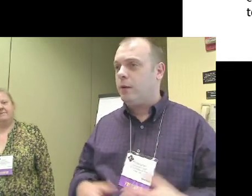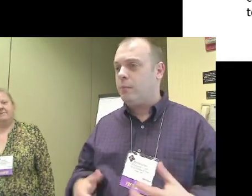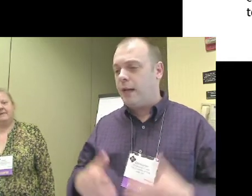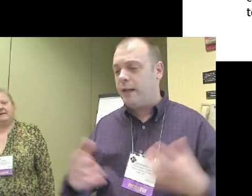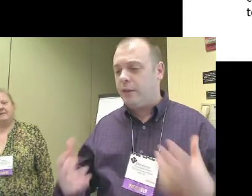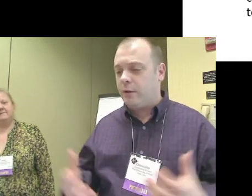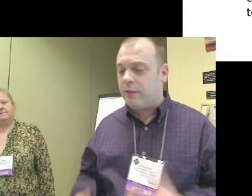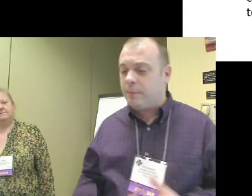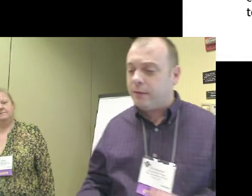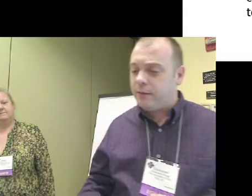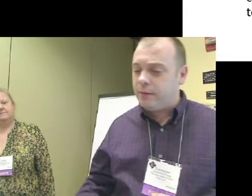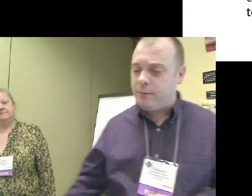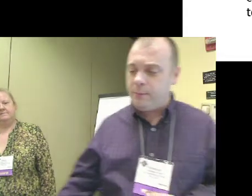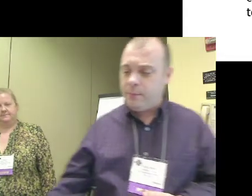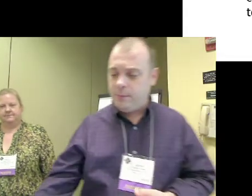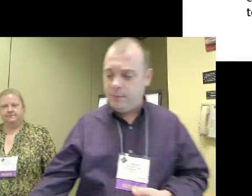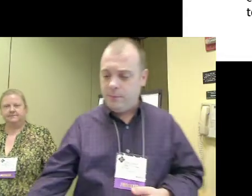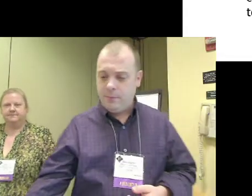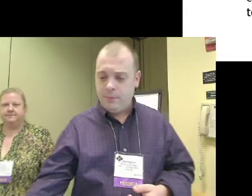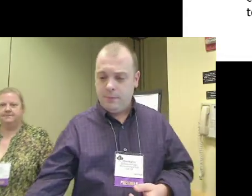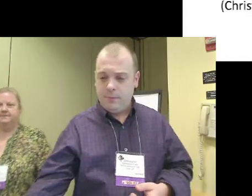you move forward in planning your exhibits.